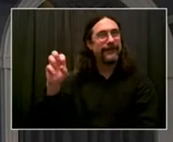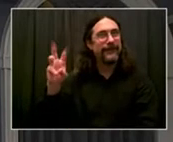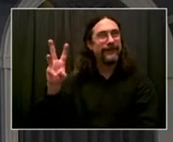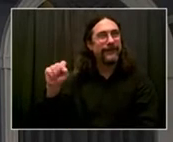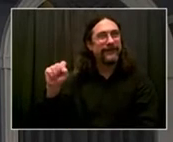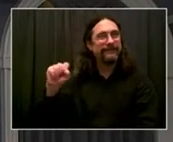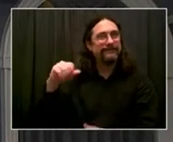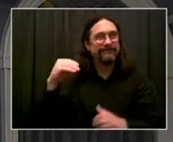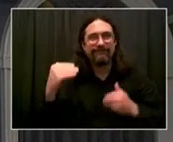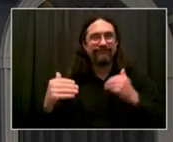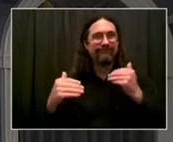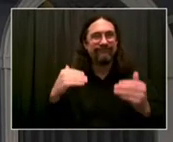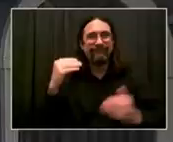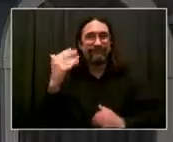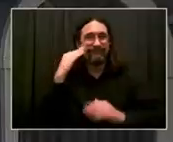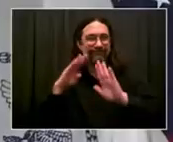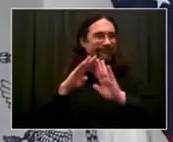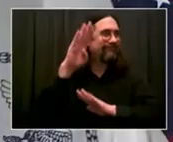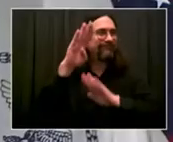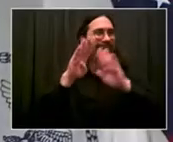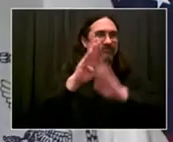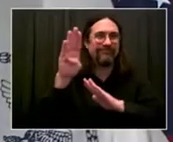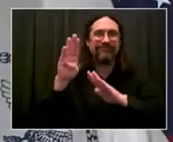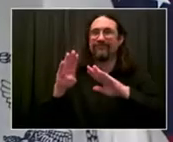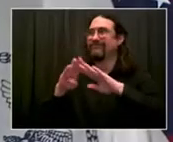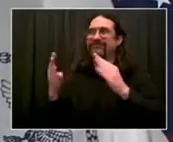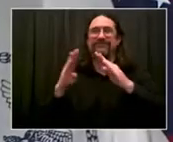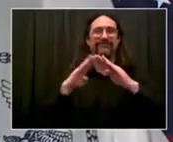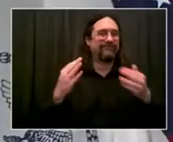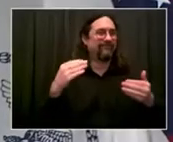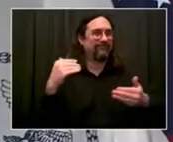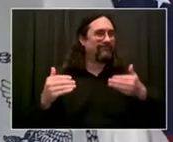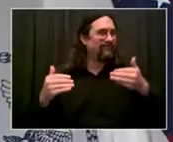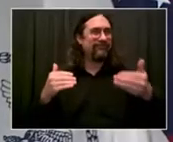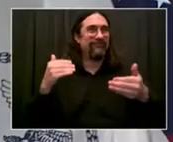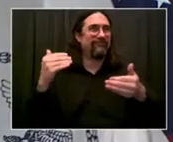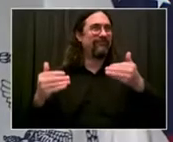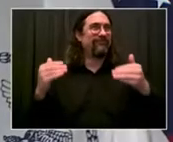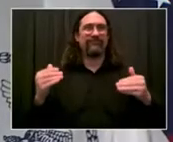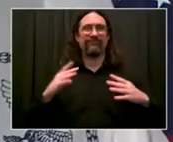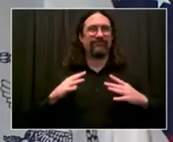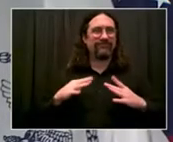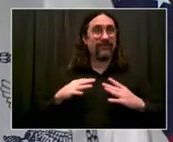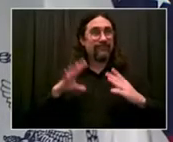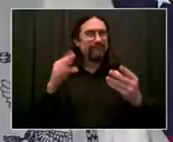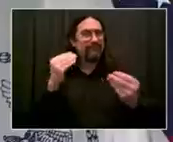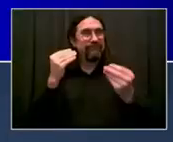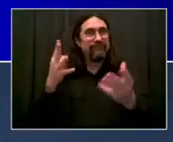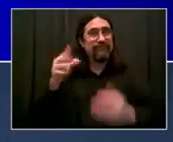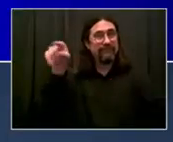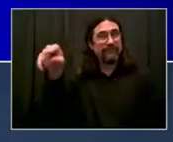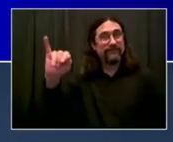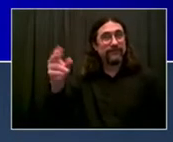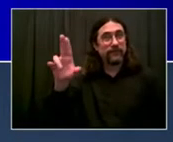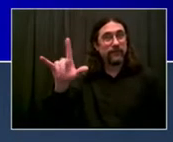it's time to set a goal for a full reopening of New York City, and that goal is July 1st. We are ready